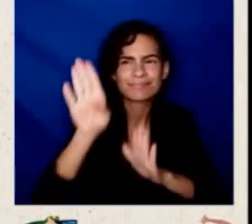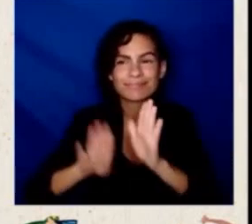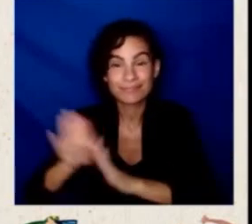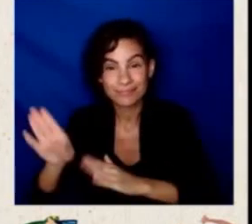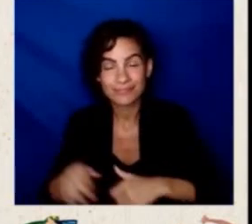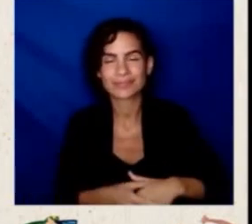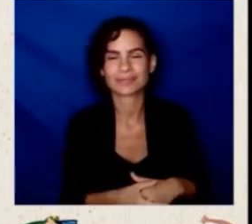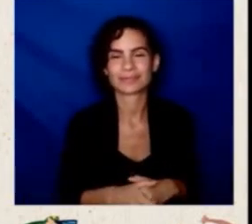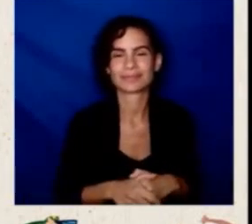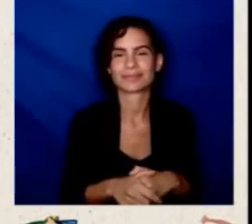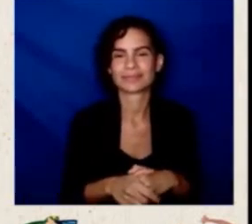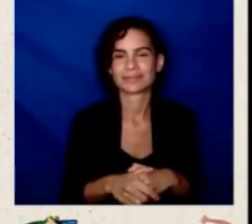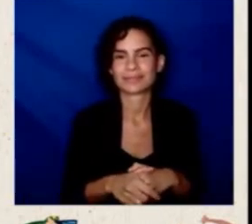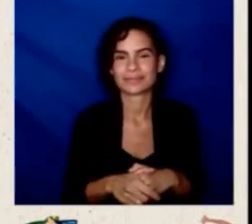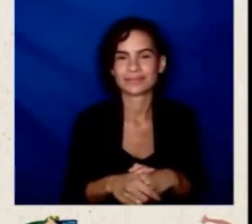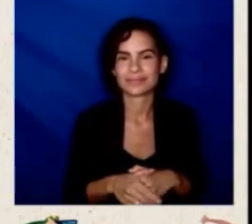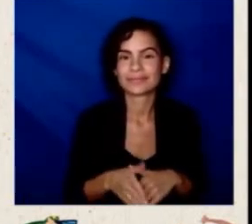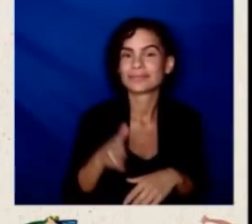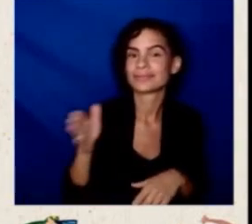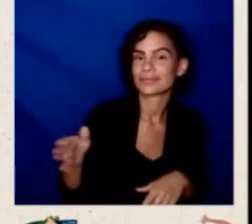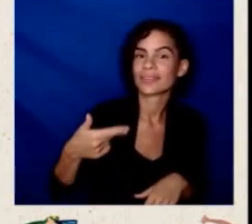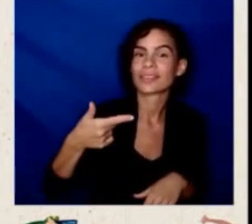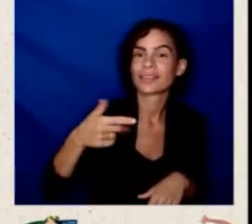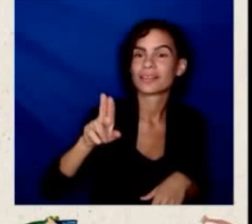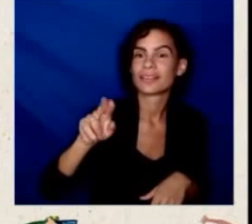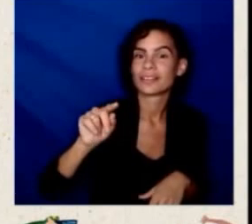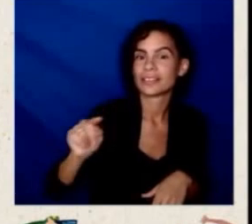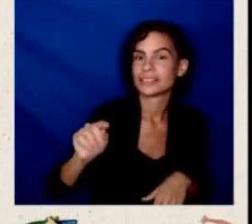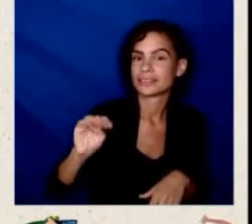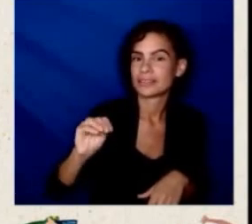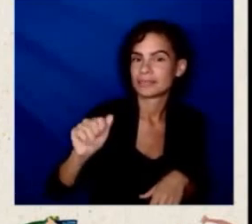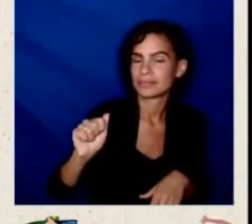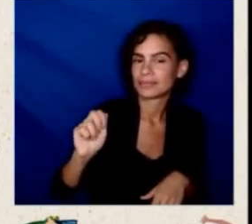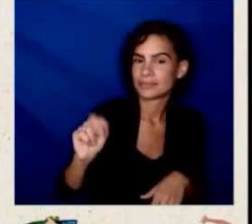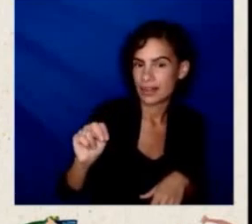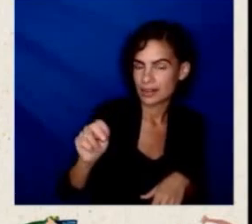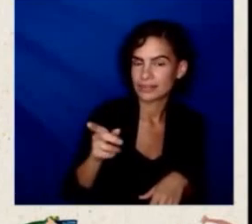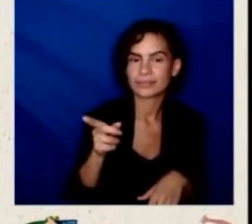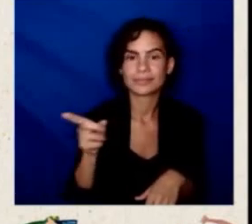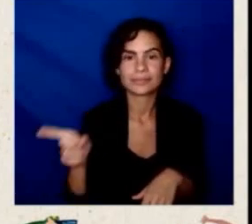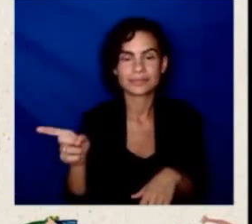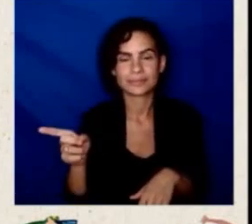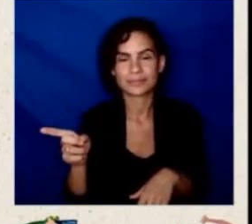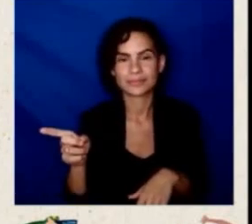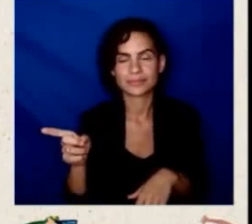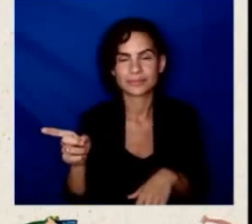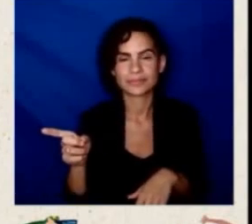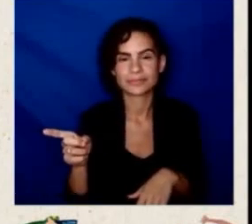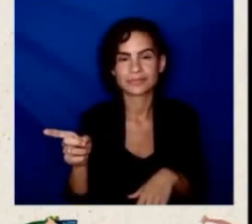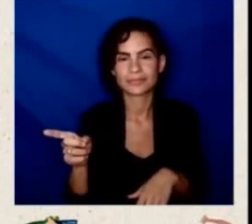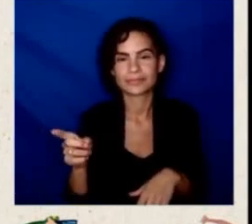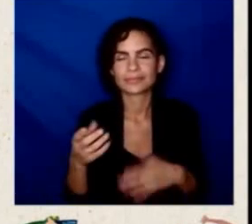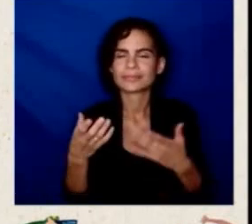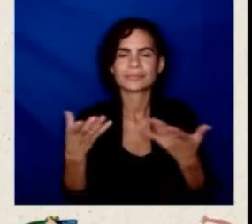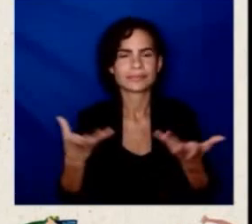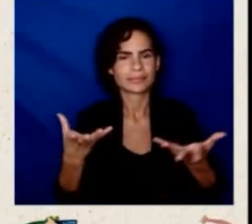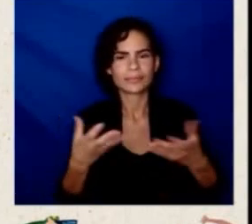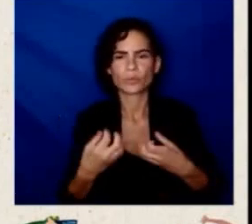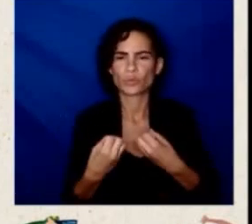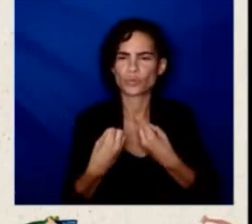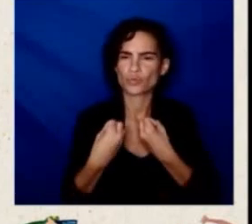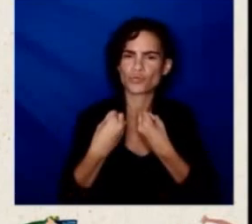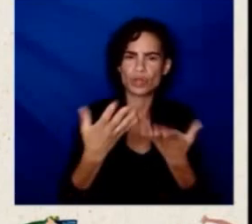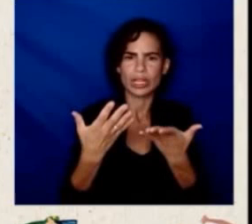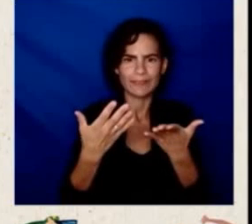who provides a path to prosperity regardless of current